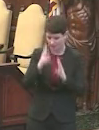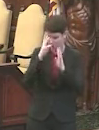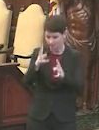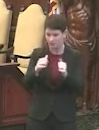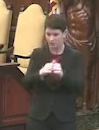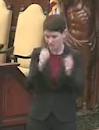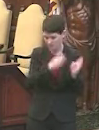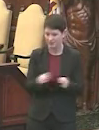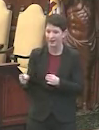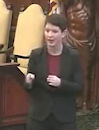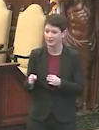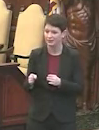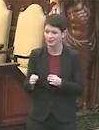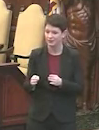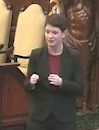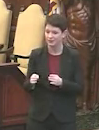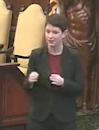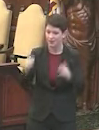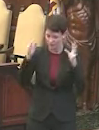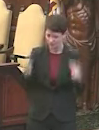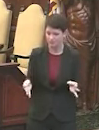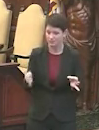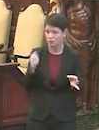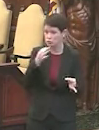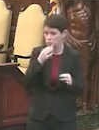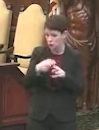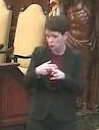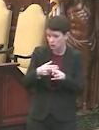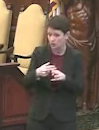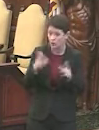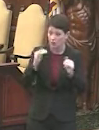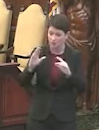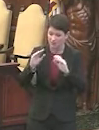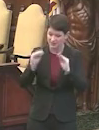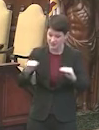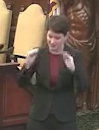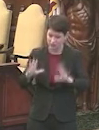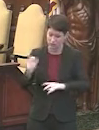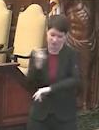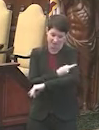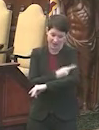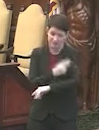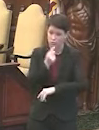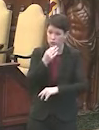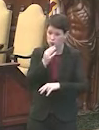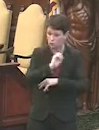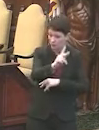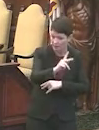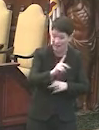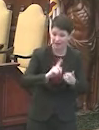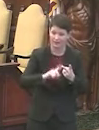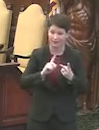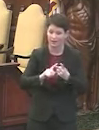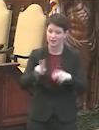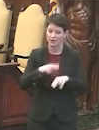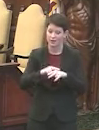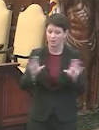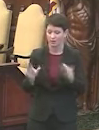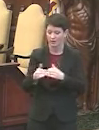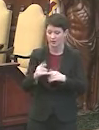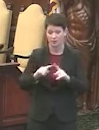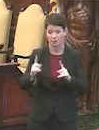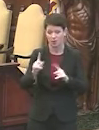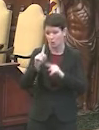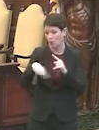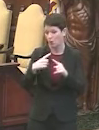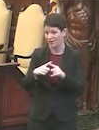with the plan, comes up with ruling. We hope that we can get teachers vaccinated, get kids back in school and get back to a normal classroom. But I